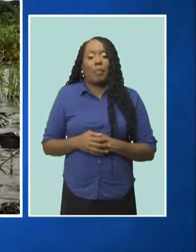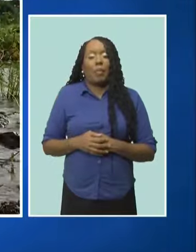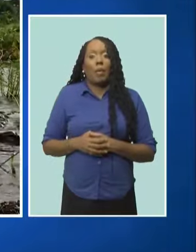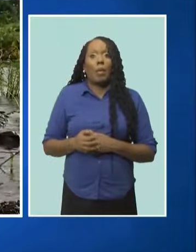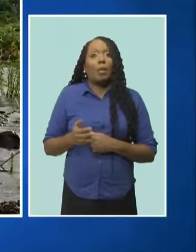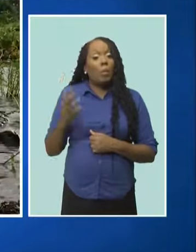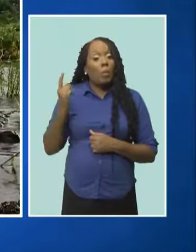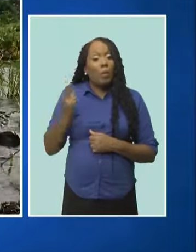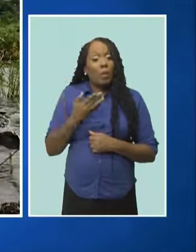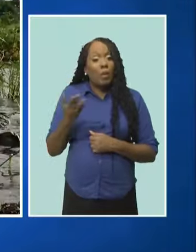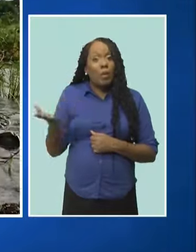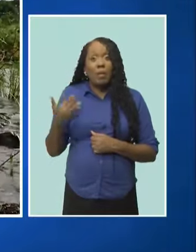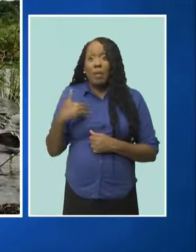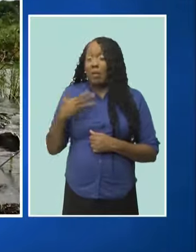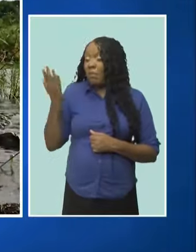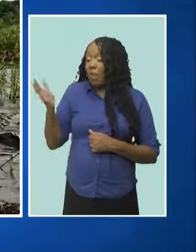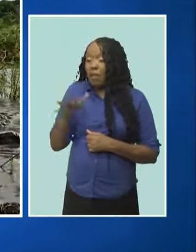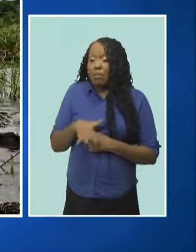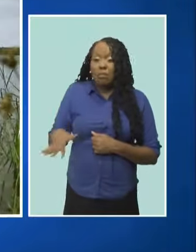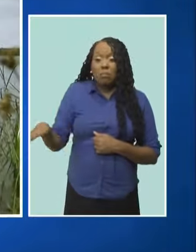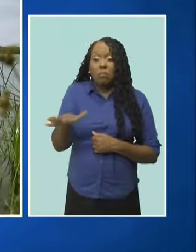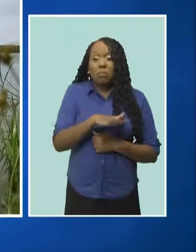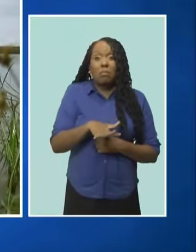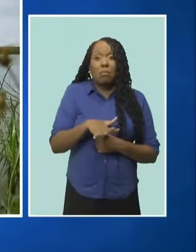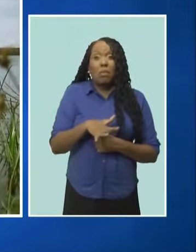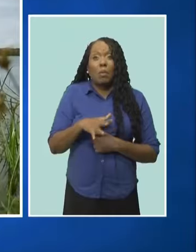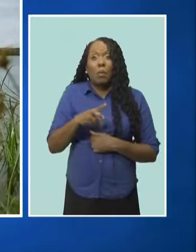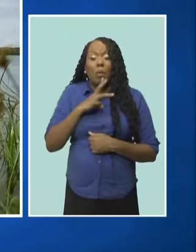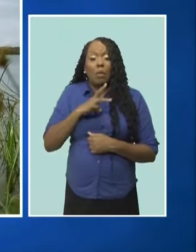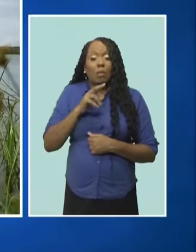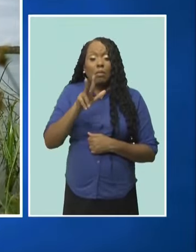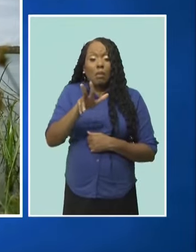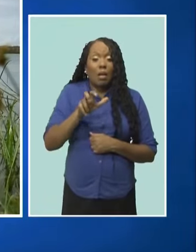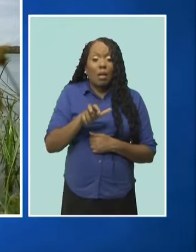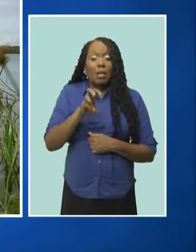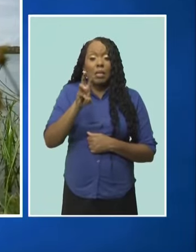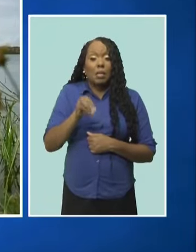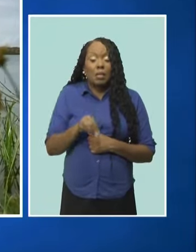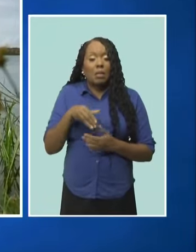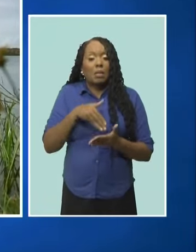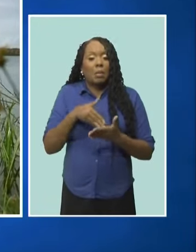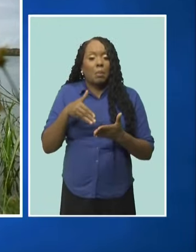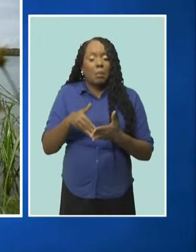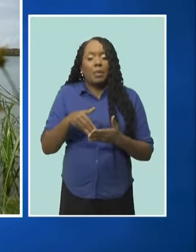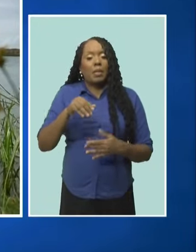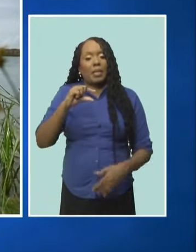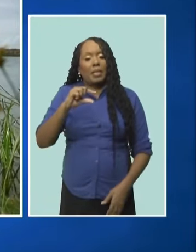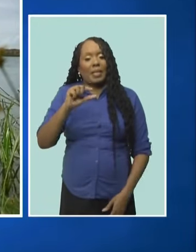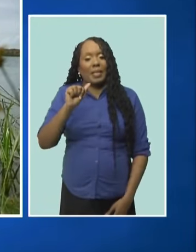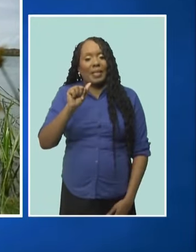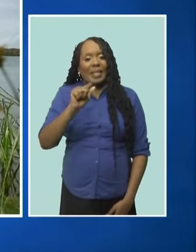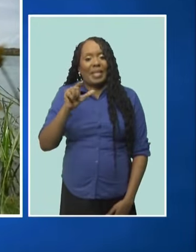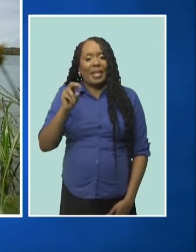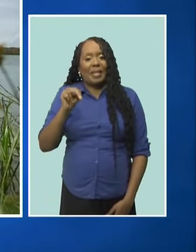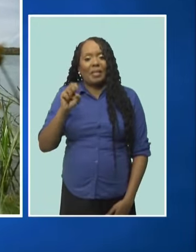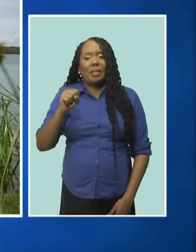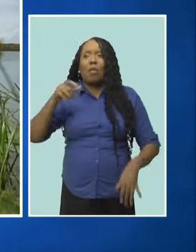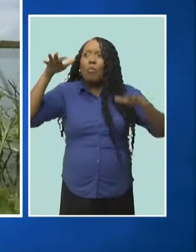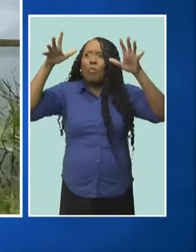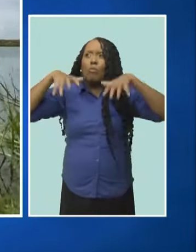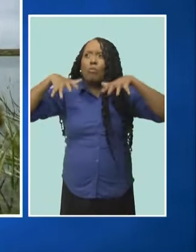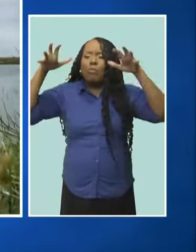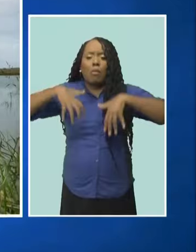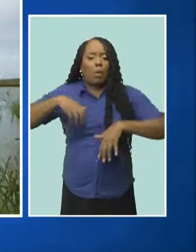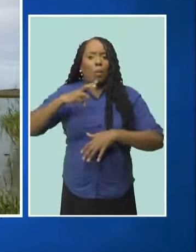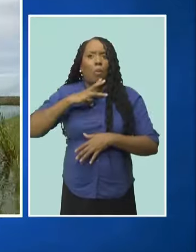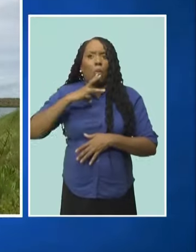reservoir harvesting some 360 million gallons of rainwater per annum that irrigates the